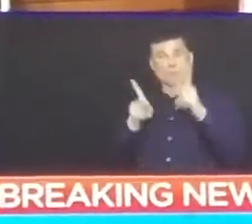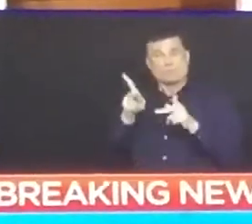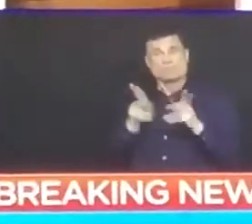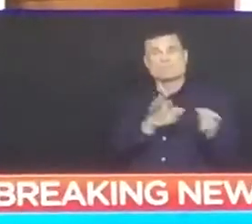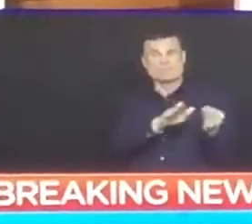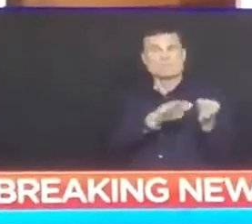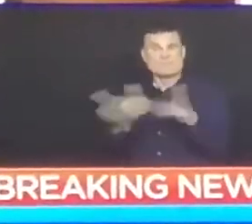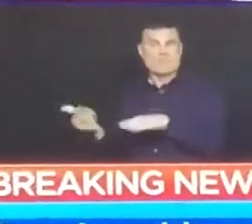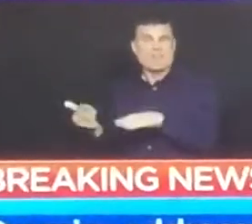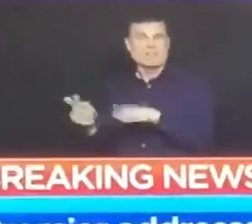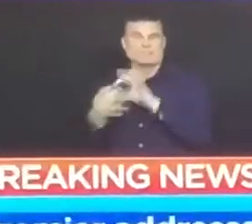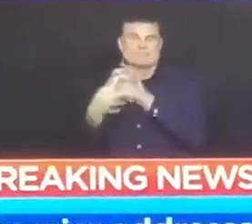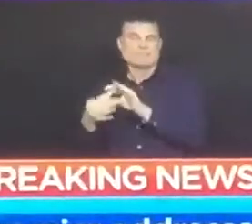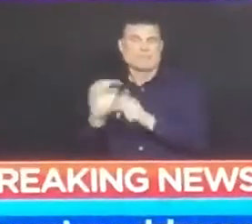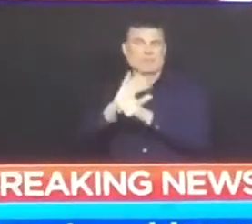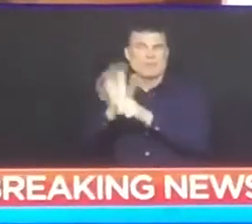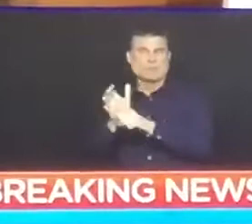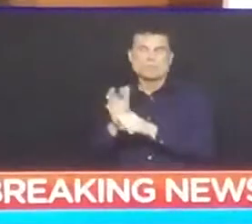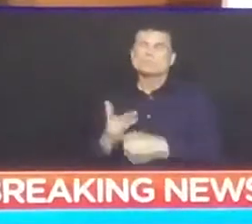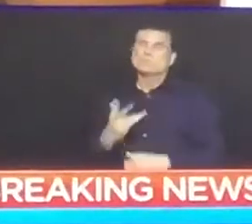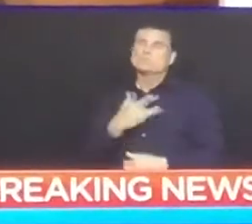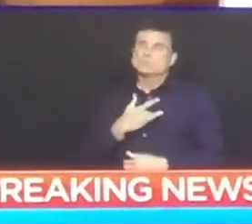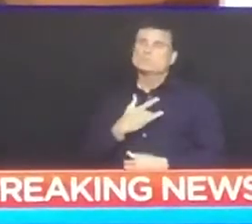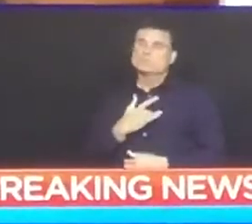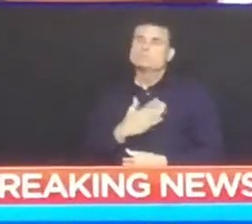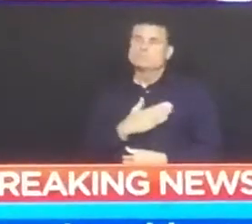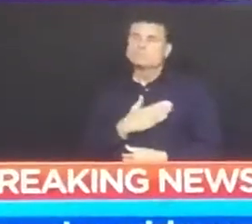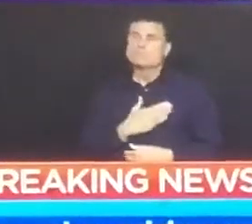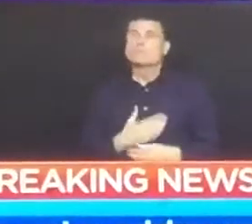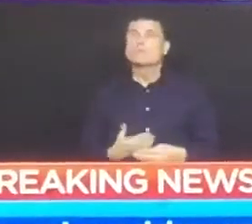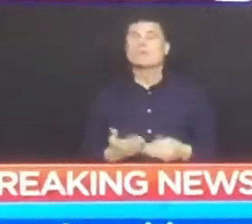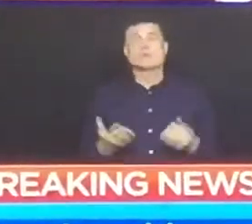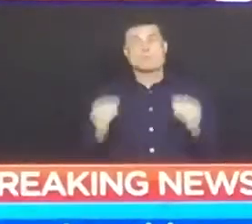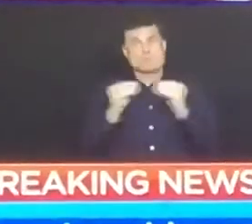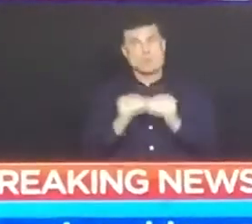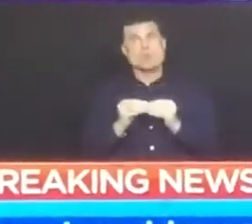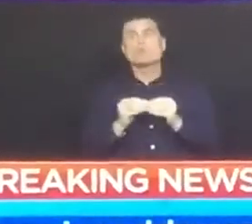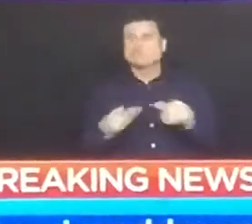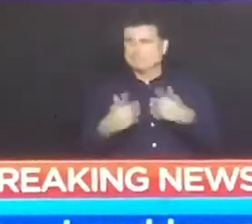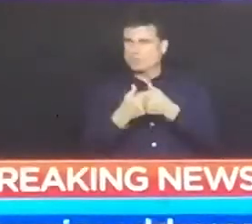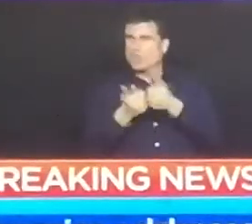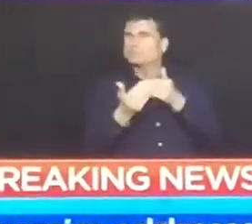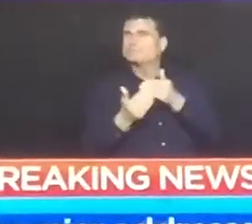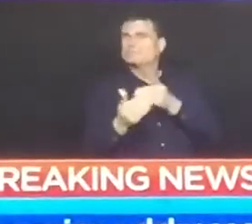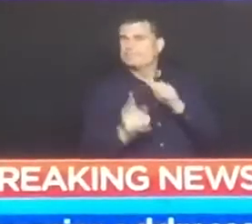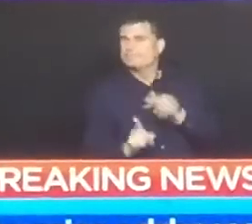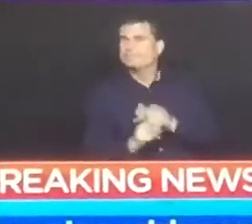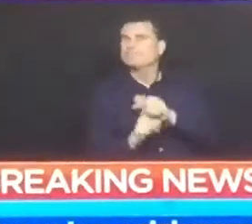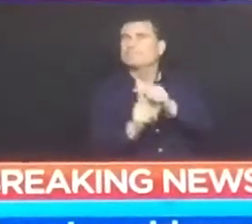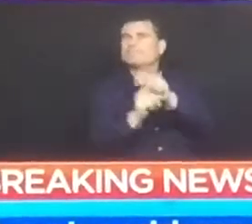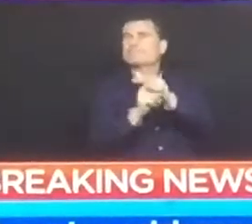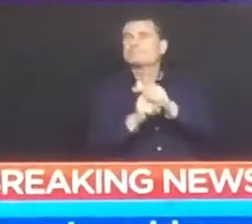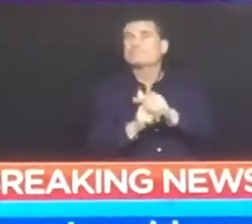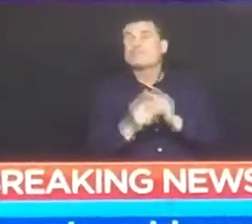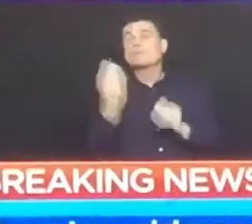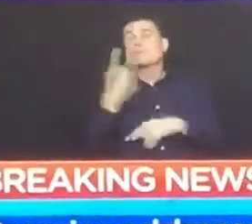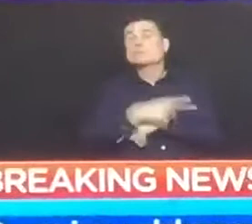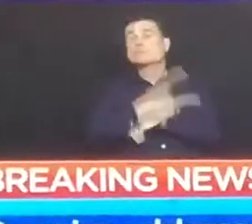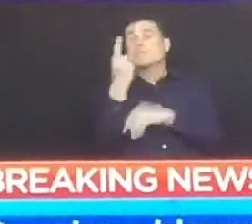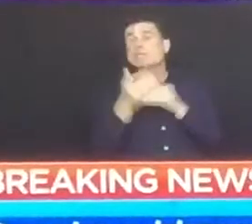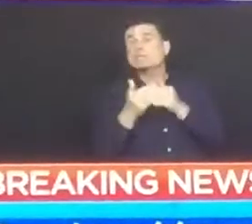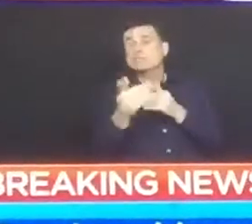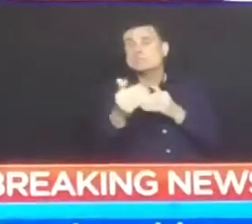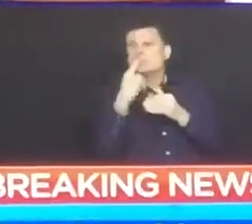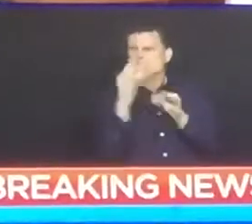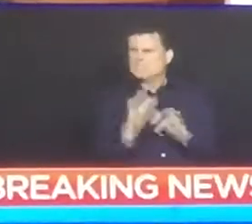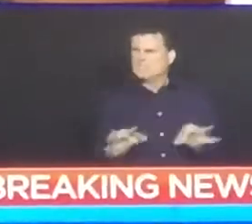days are so important. What we do today will affect what our doctors, nurses, and first responders face in the days